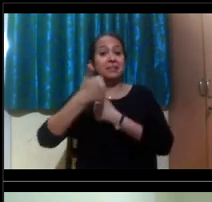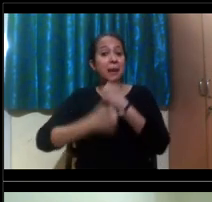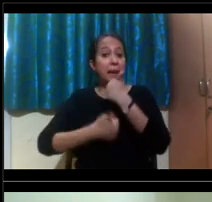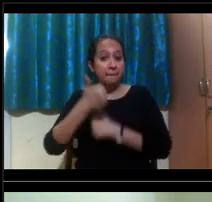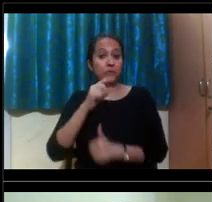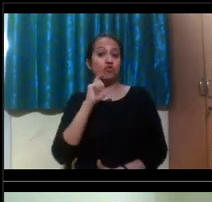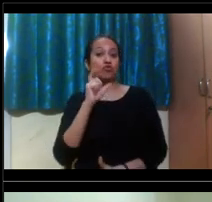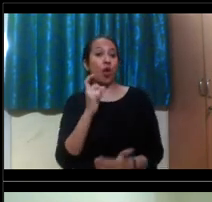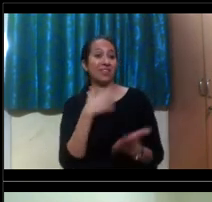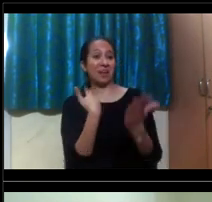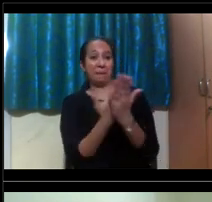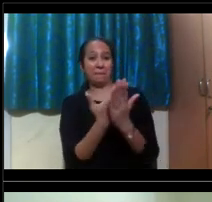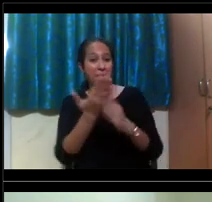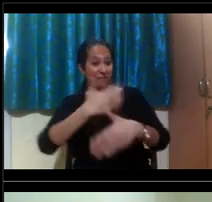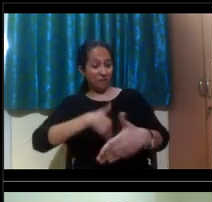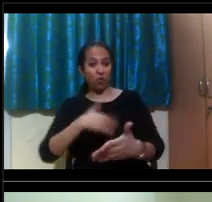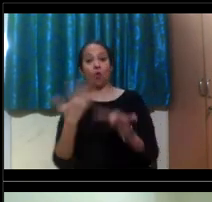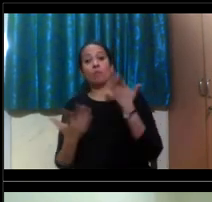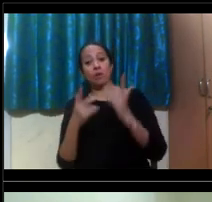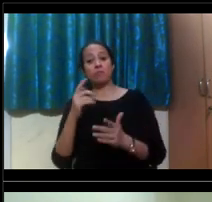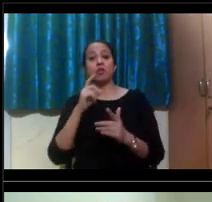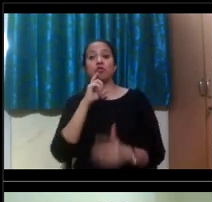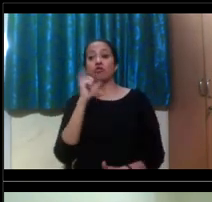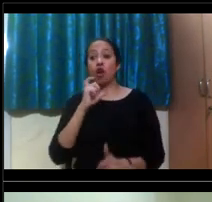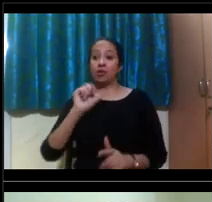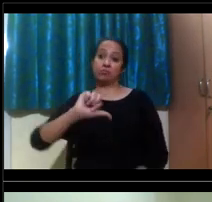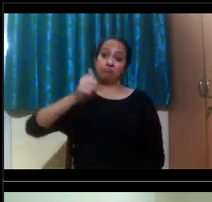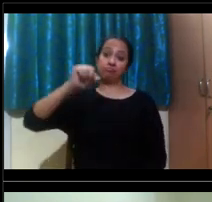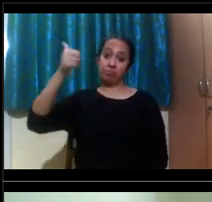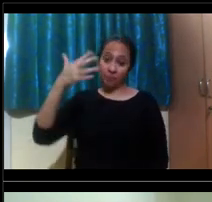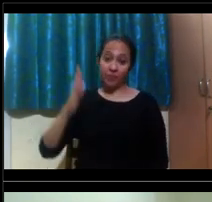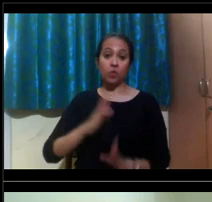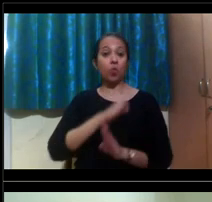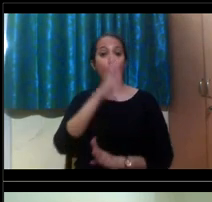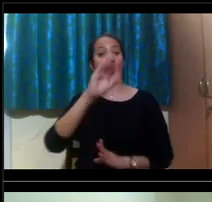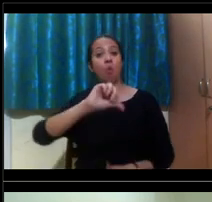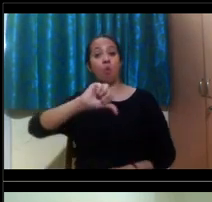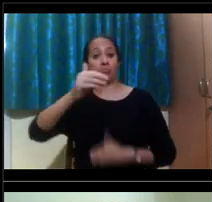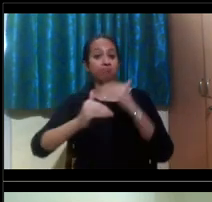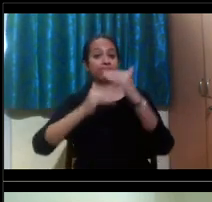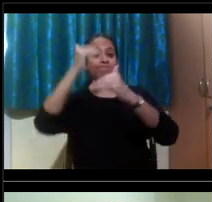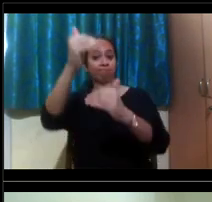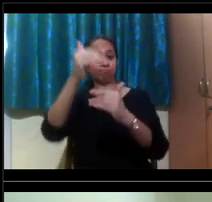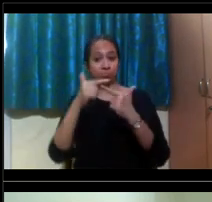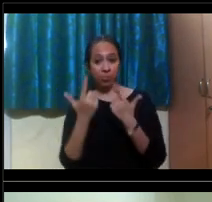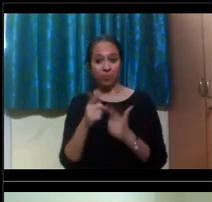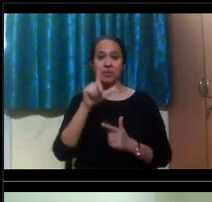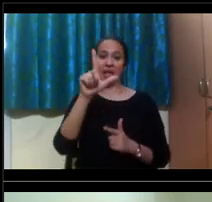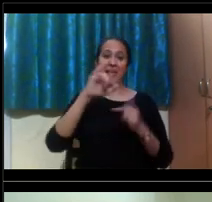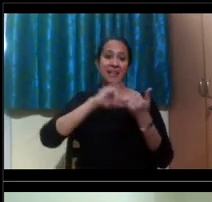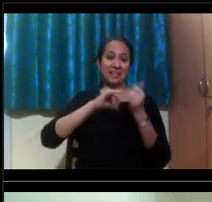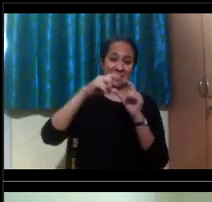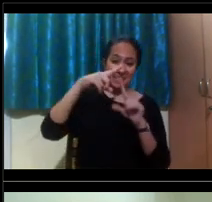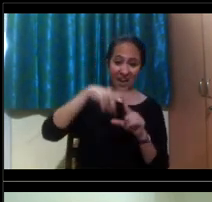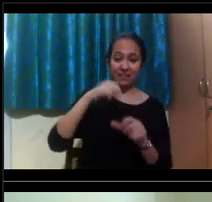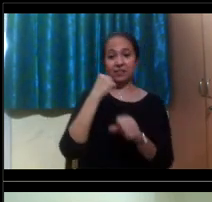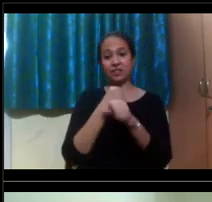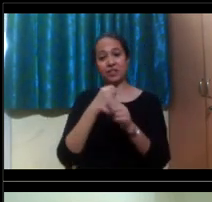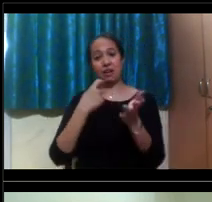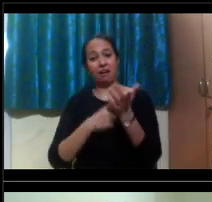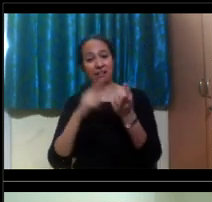or if you've graduated from a university and you want to go to graduate school, maybe you have to take the LSAT, the GMAT, the GRE,